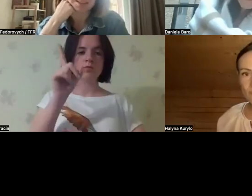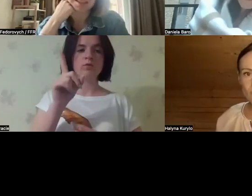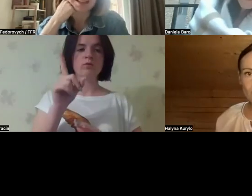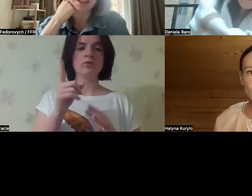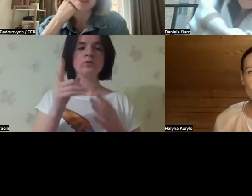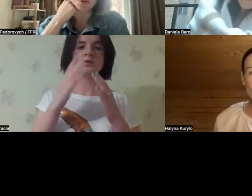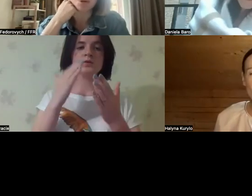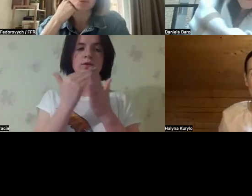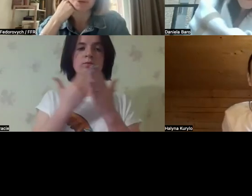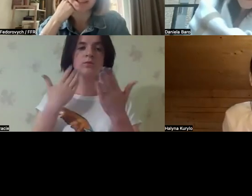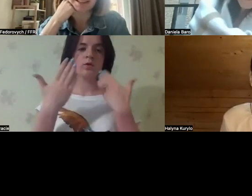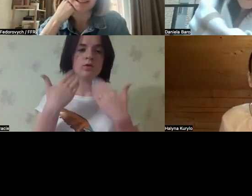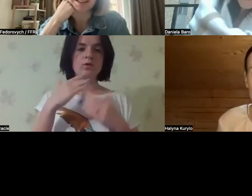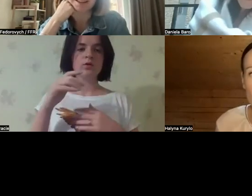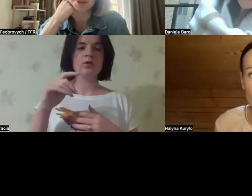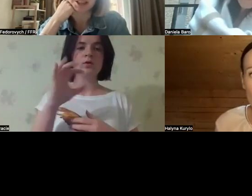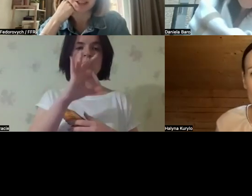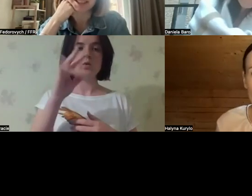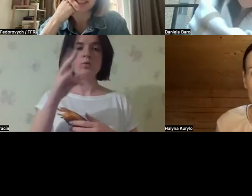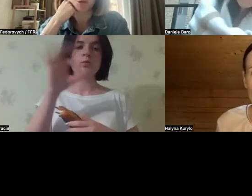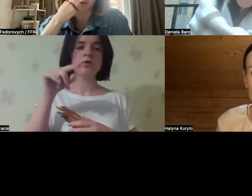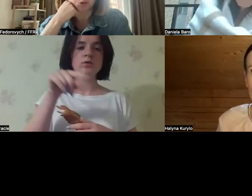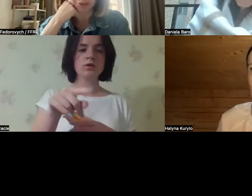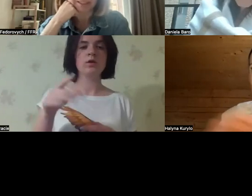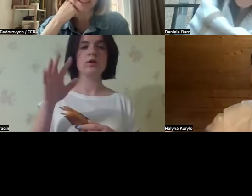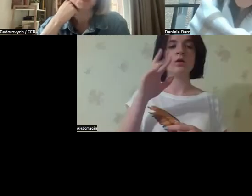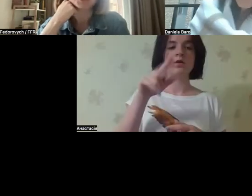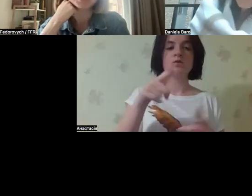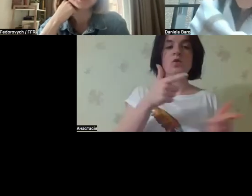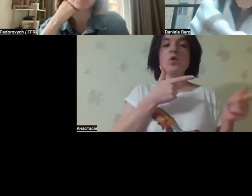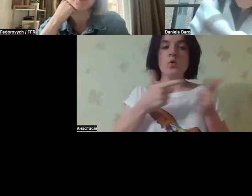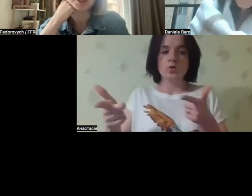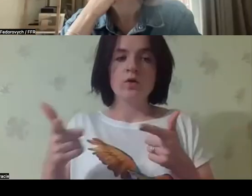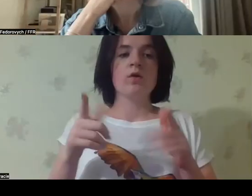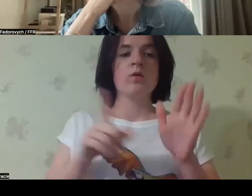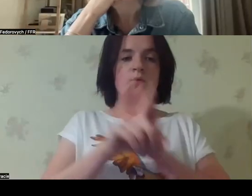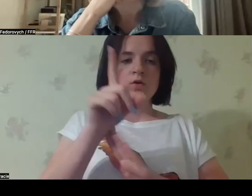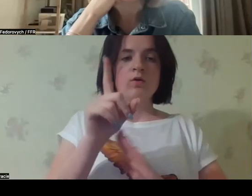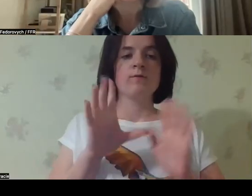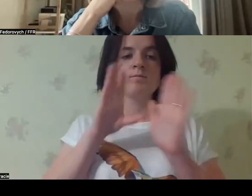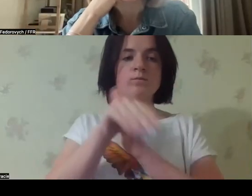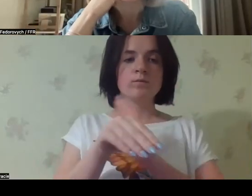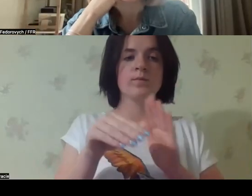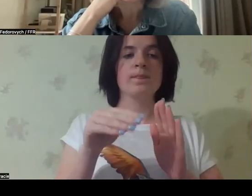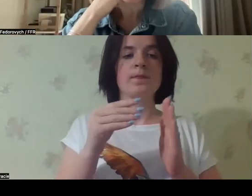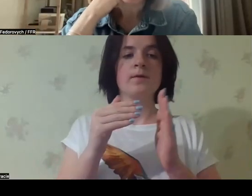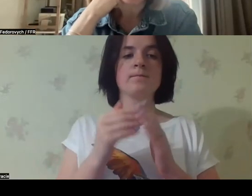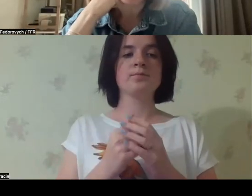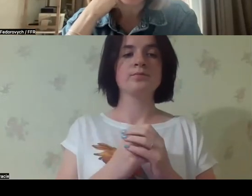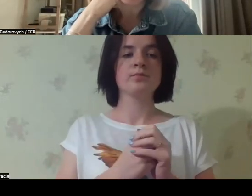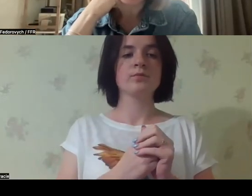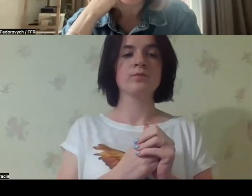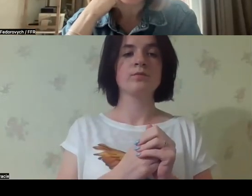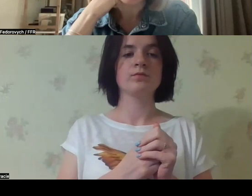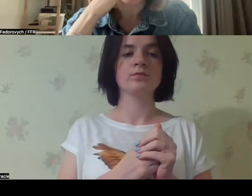eventually started the systemic conversation with the UN agencies about how they are ready, finally, to